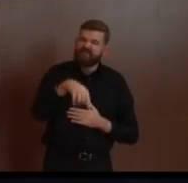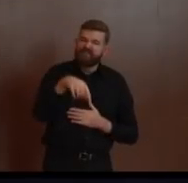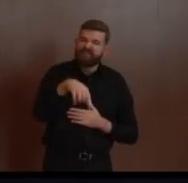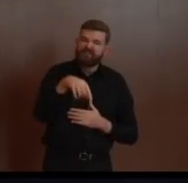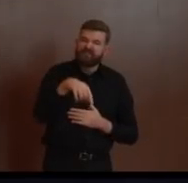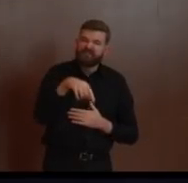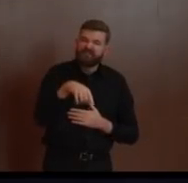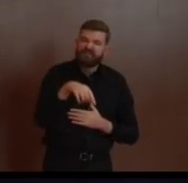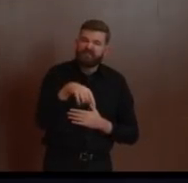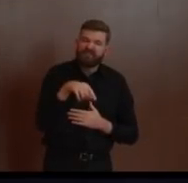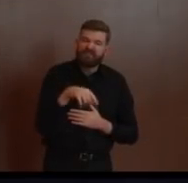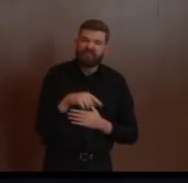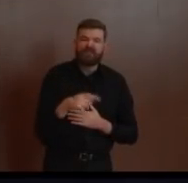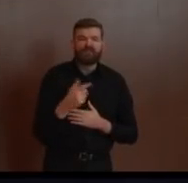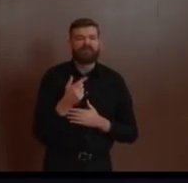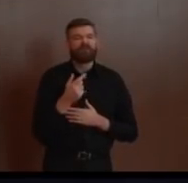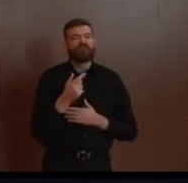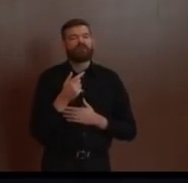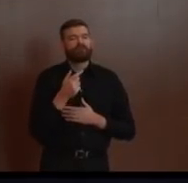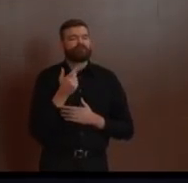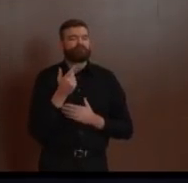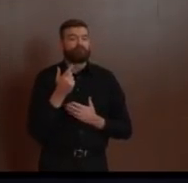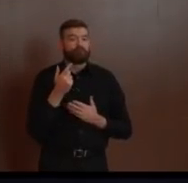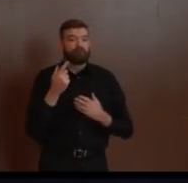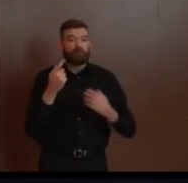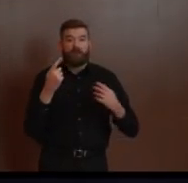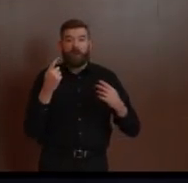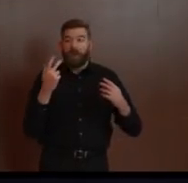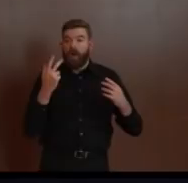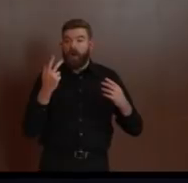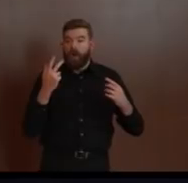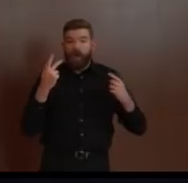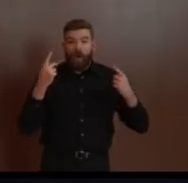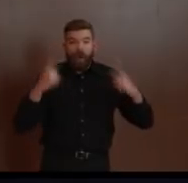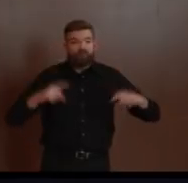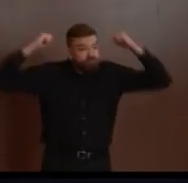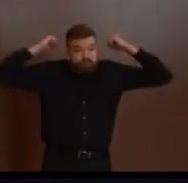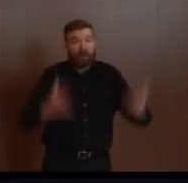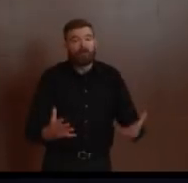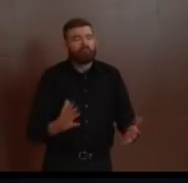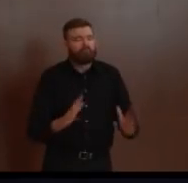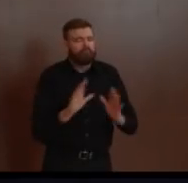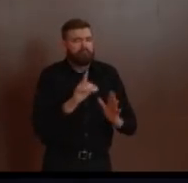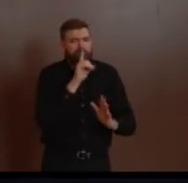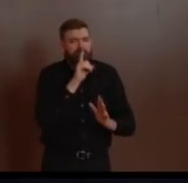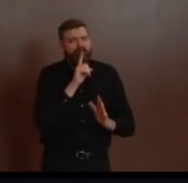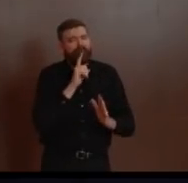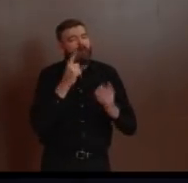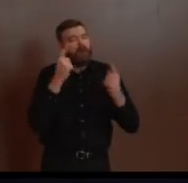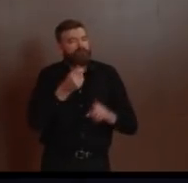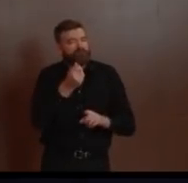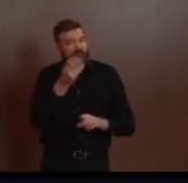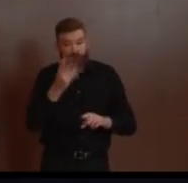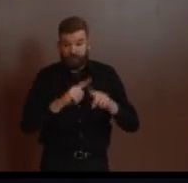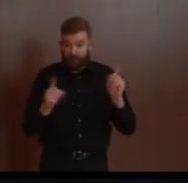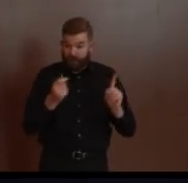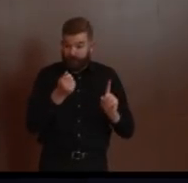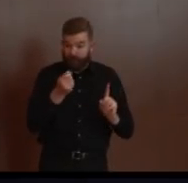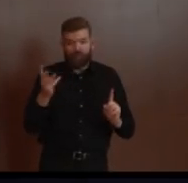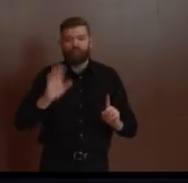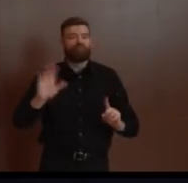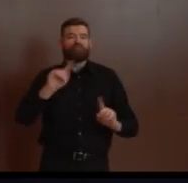many in this state. Let me finish by addressing the order that the governor referred to that Chief Justice Rabner